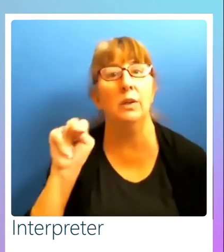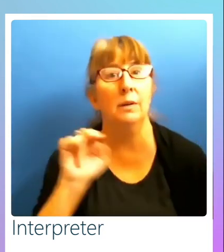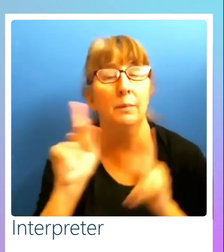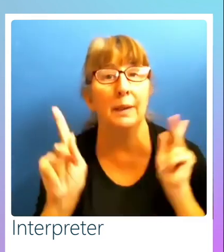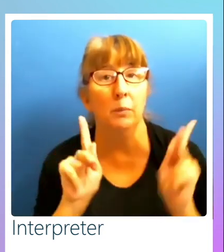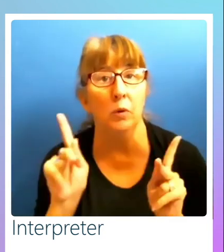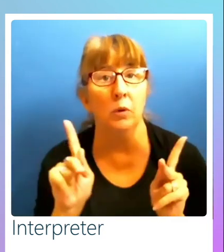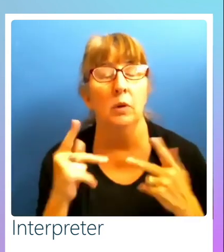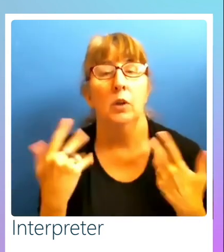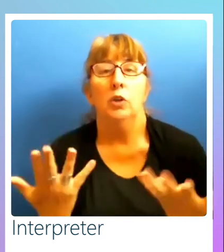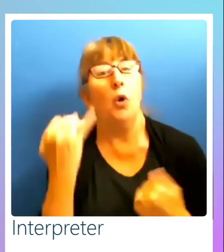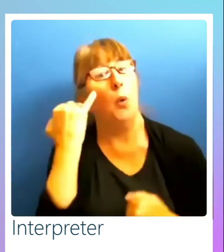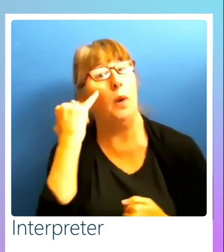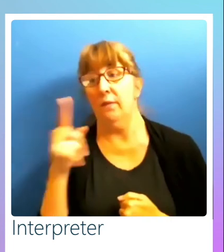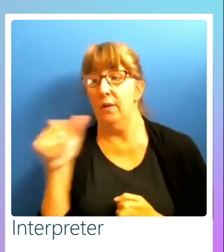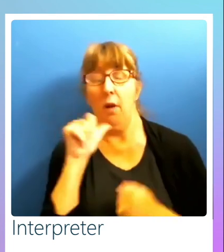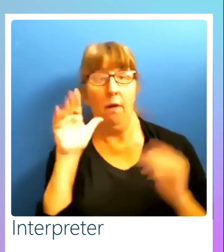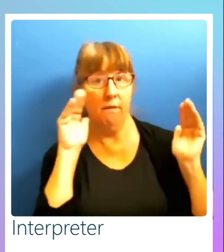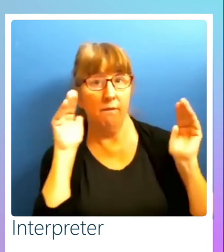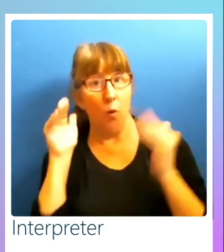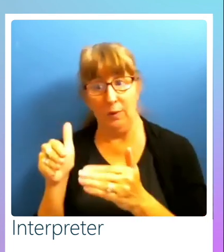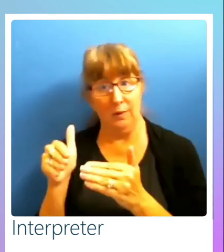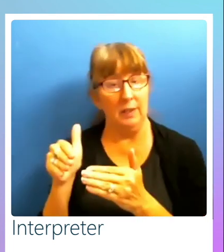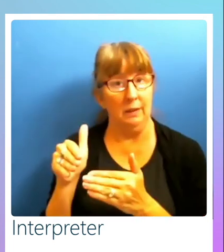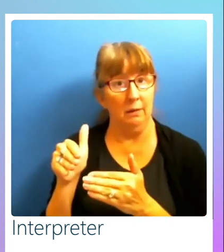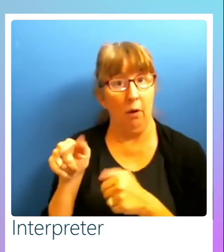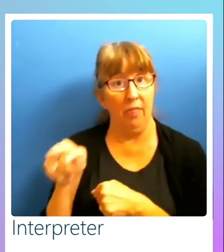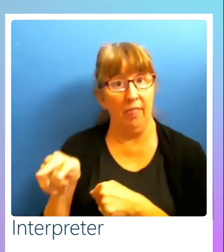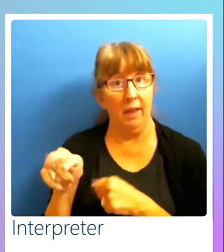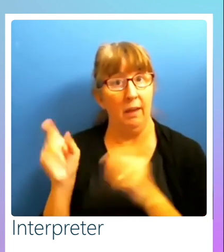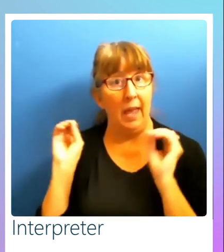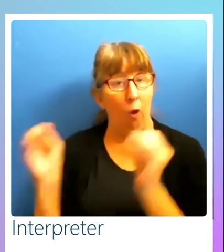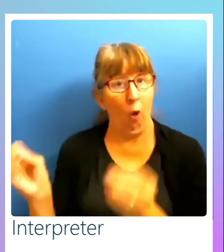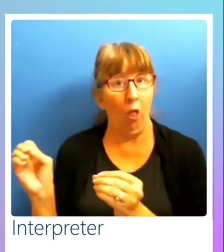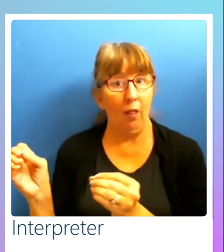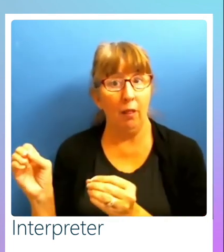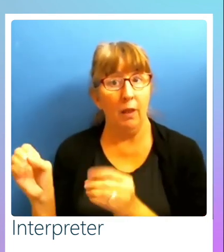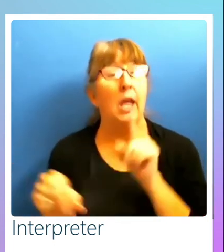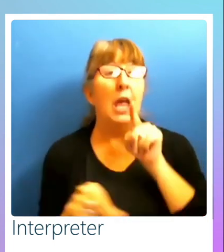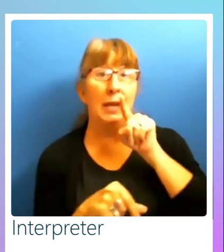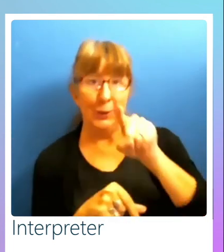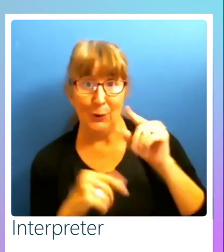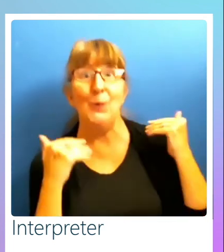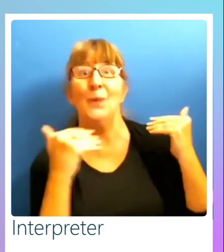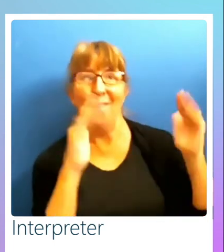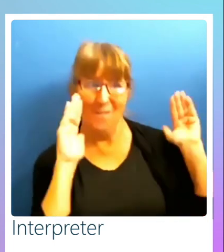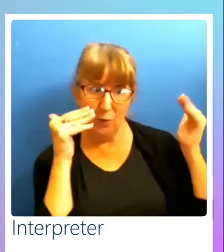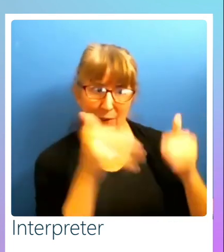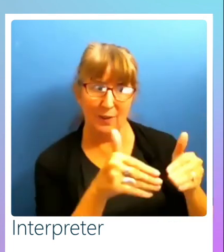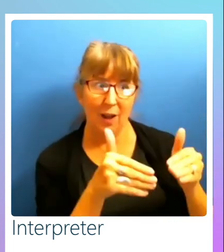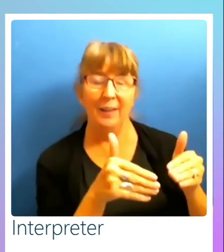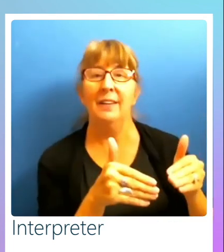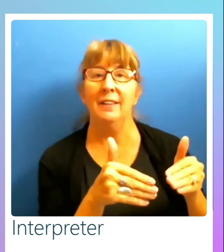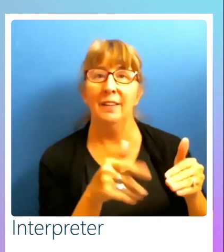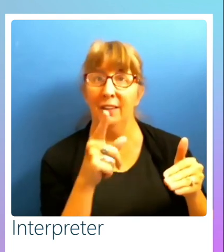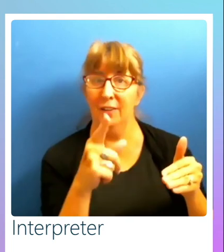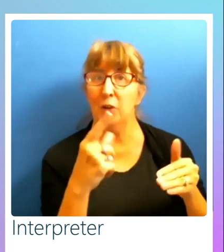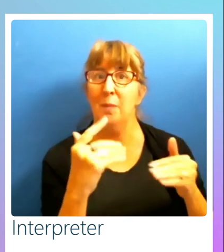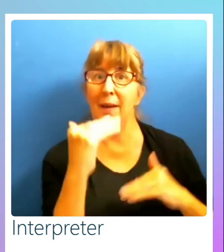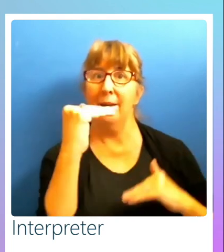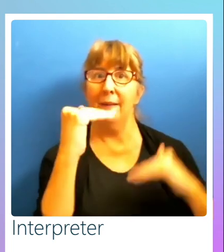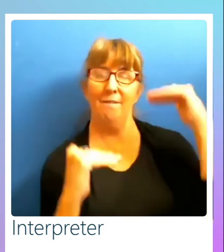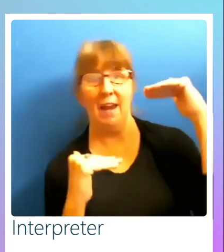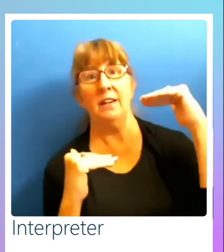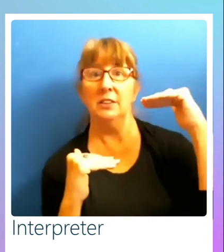So if they're not focusing on it at all and you focus on it and you create that competitive advantage where nobody else is.